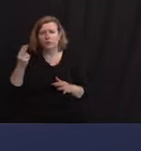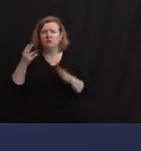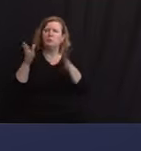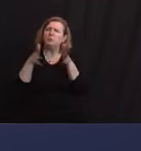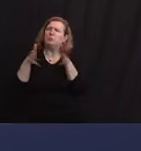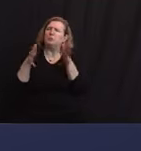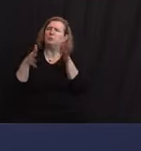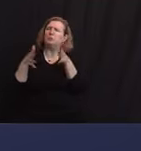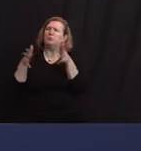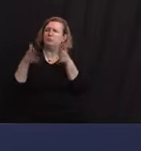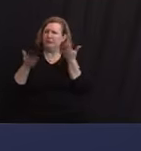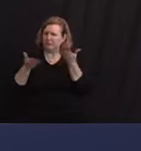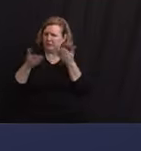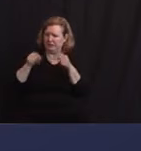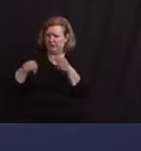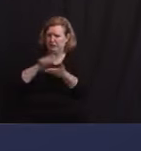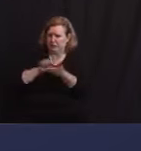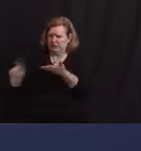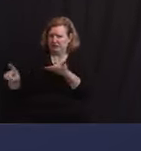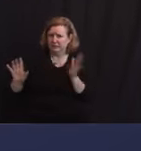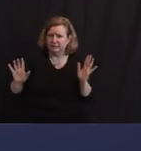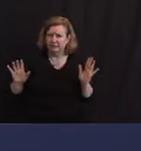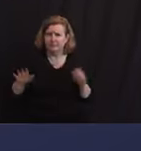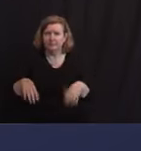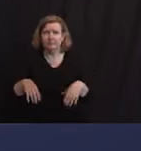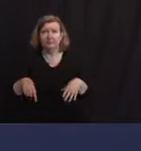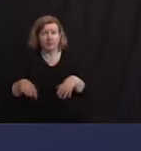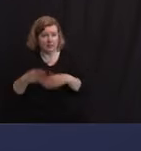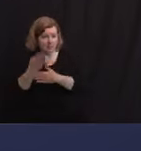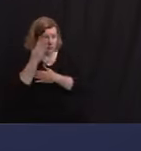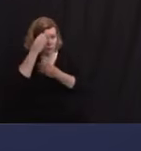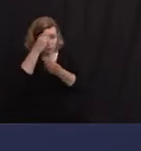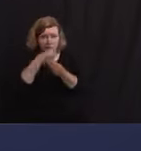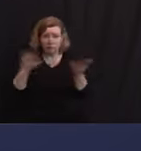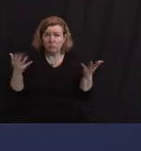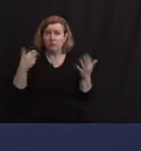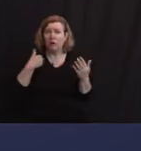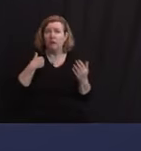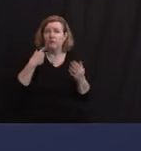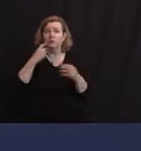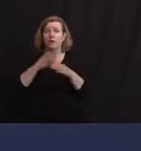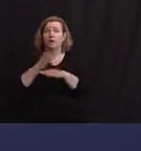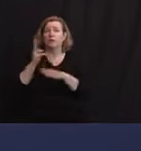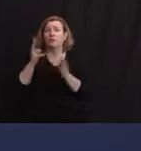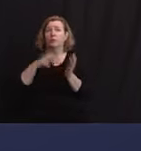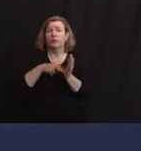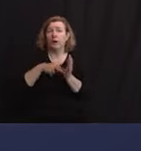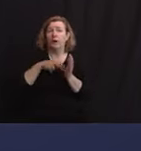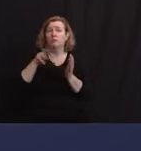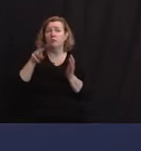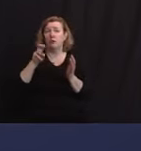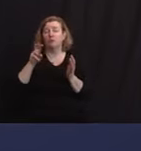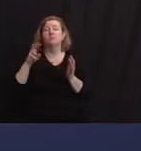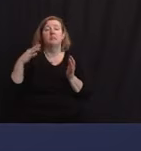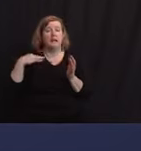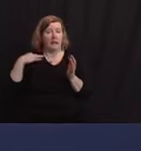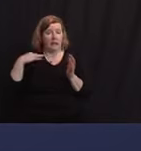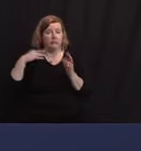that. And, yes, as of this morning, we had just over 2,200 candidates apply.